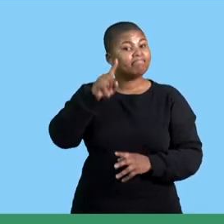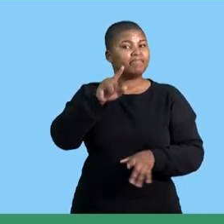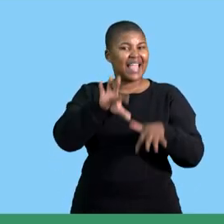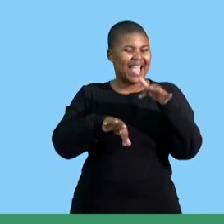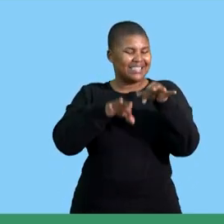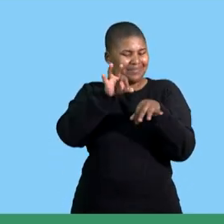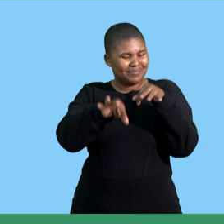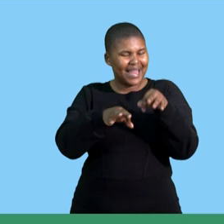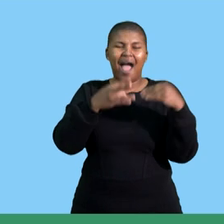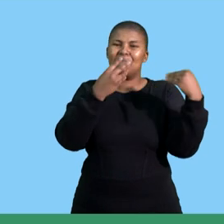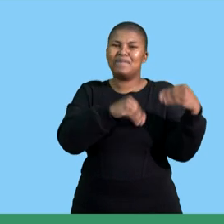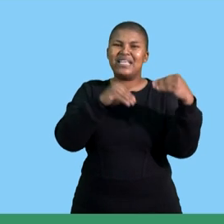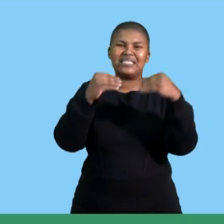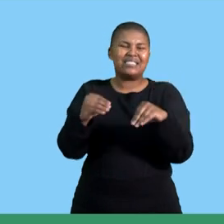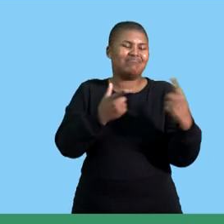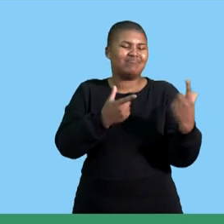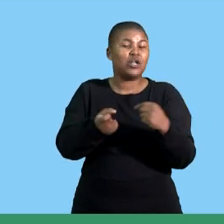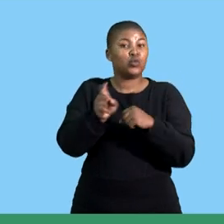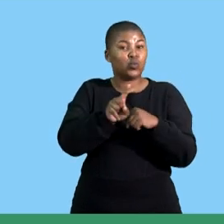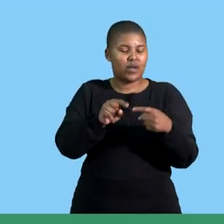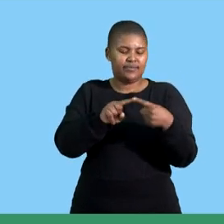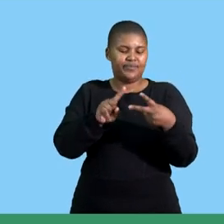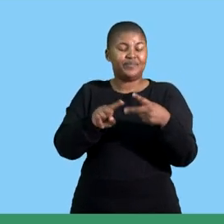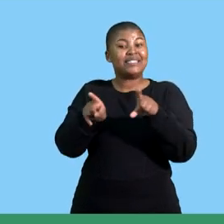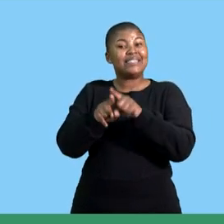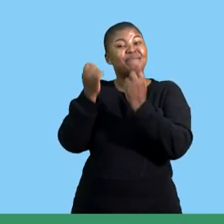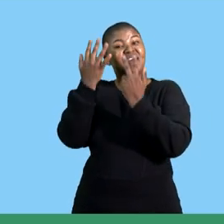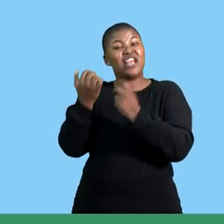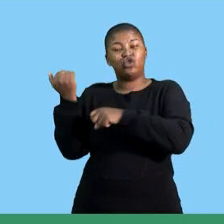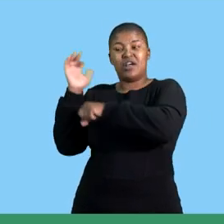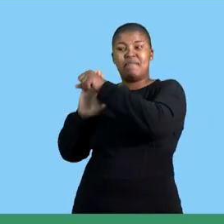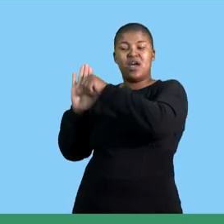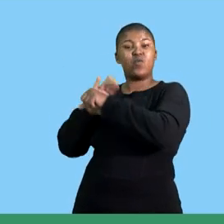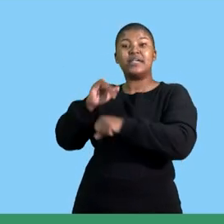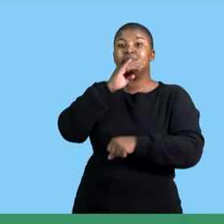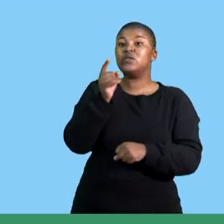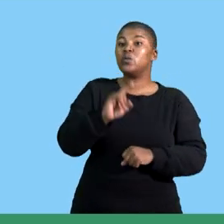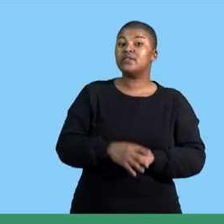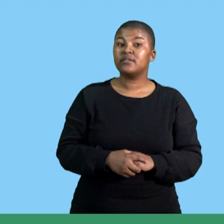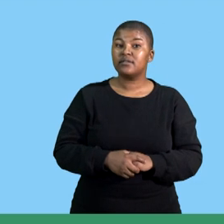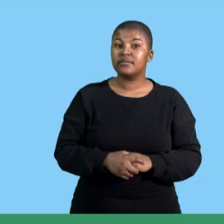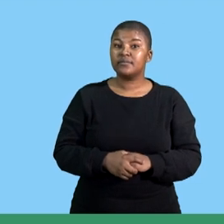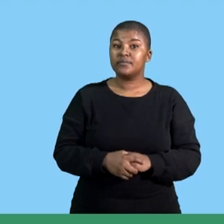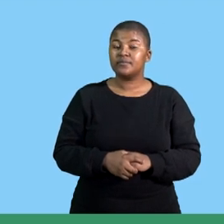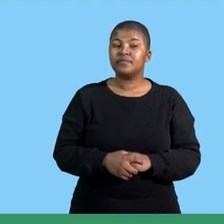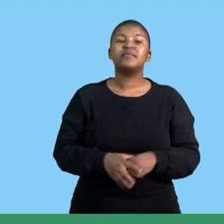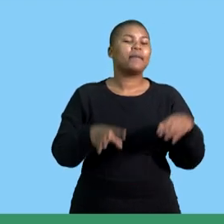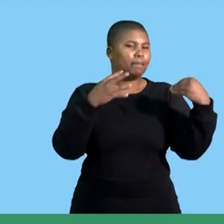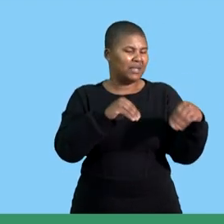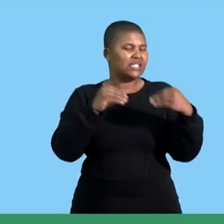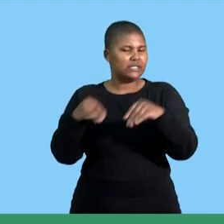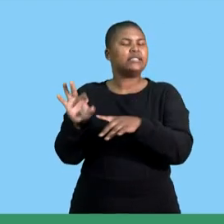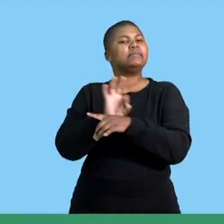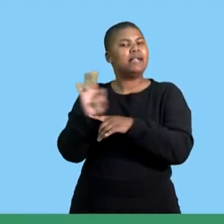nature of the business as well as the financial background of the business we would say this is a business plan